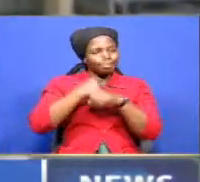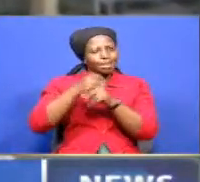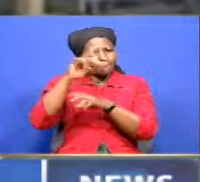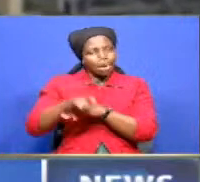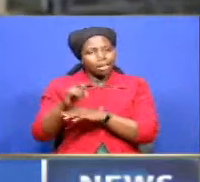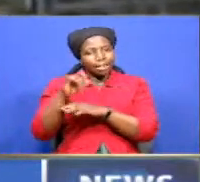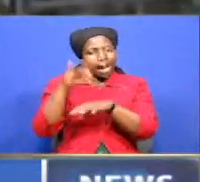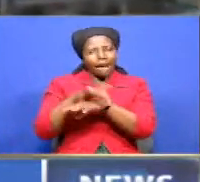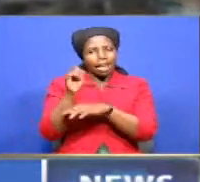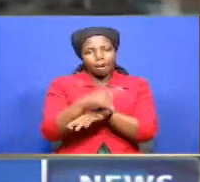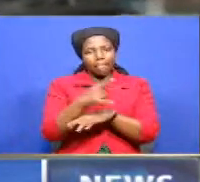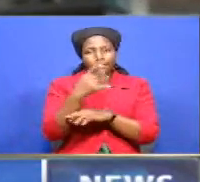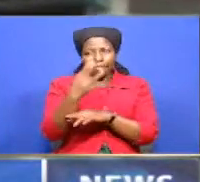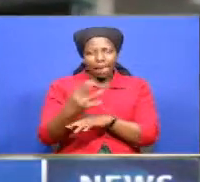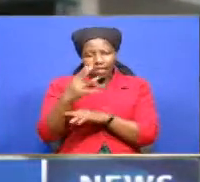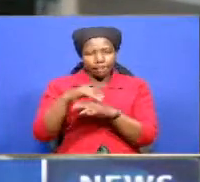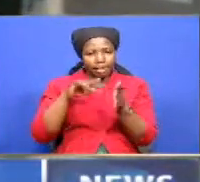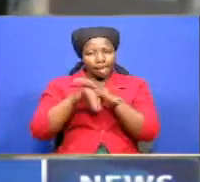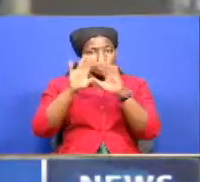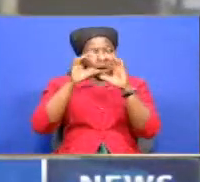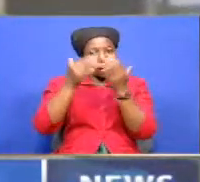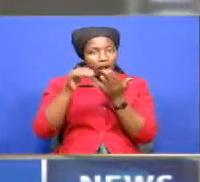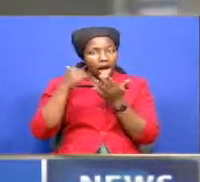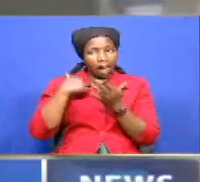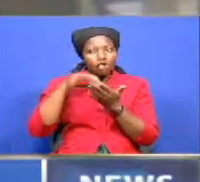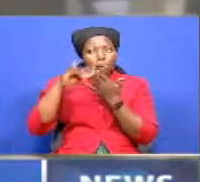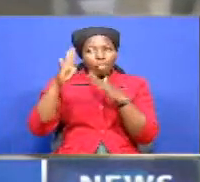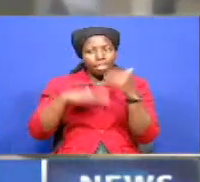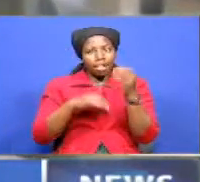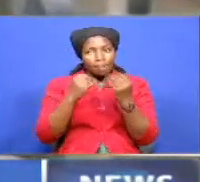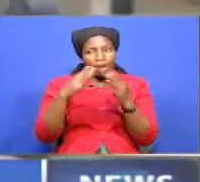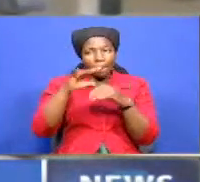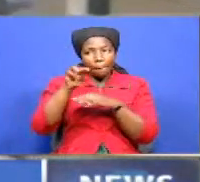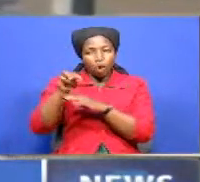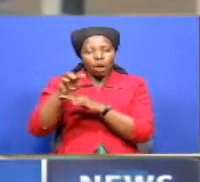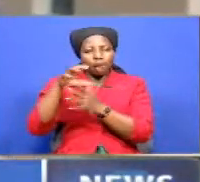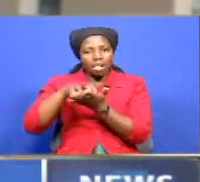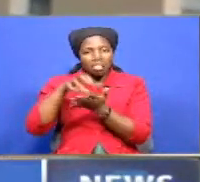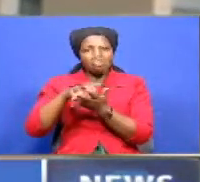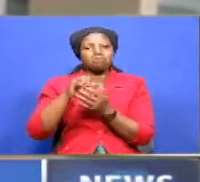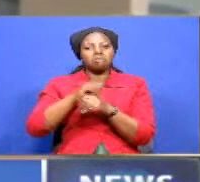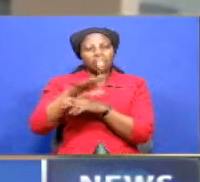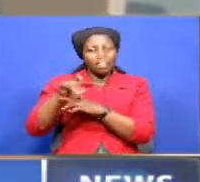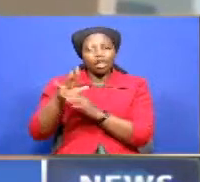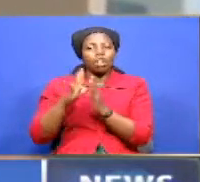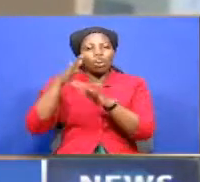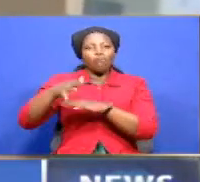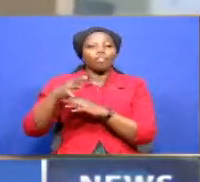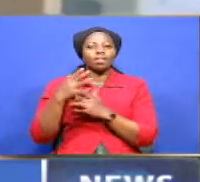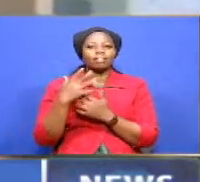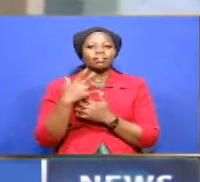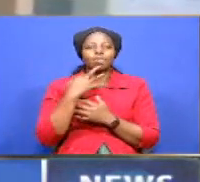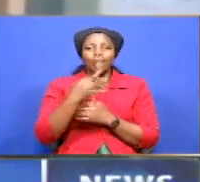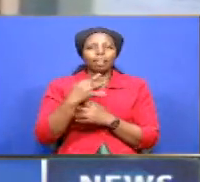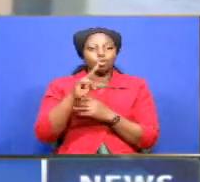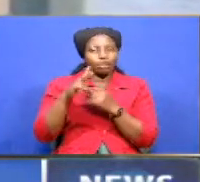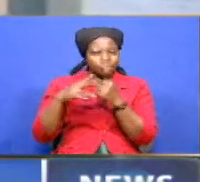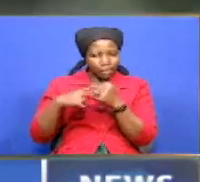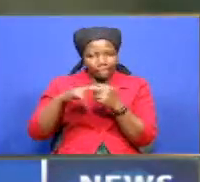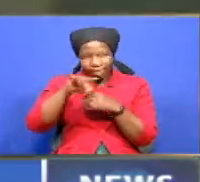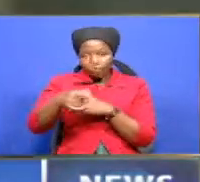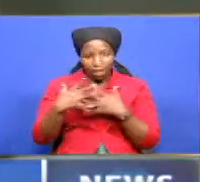have been more than 4.9 million confirmed cases of COVID-19 with over 320,000 people having succumbed to the illness